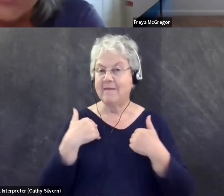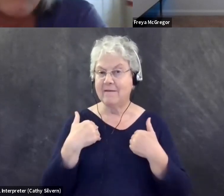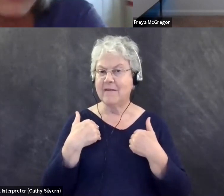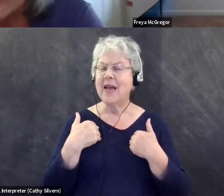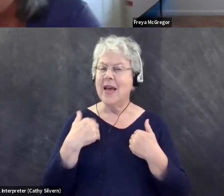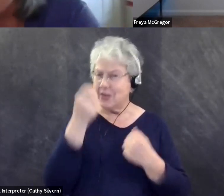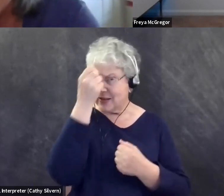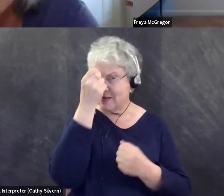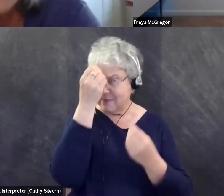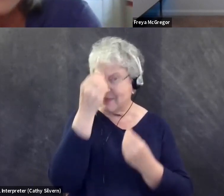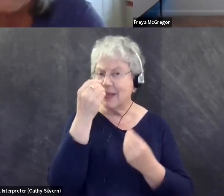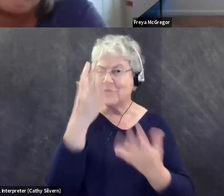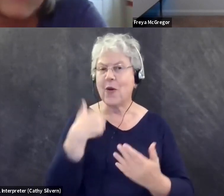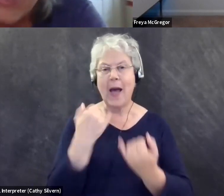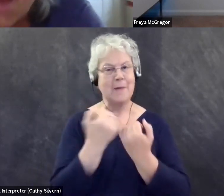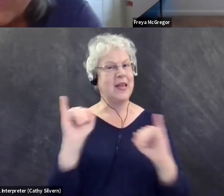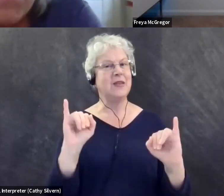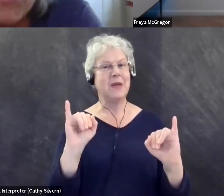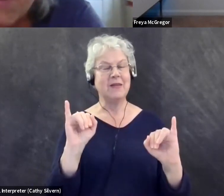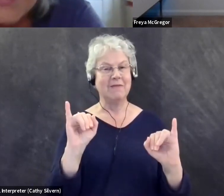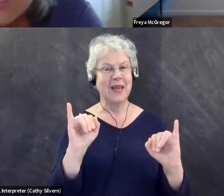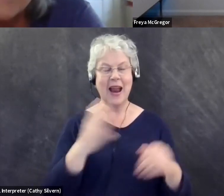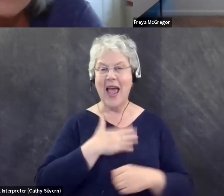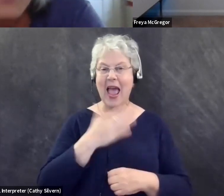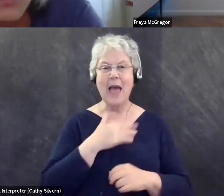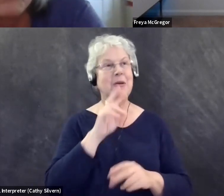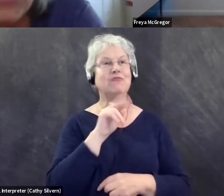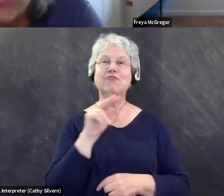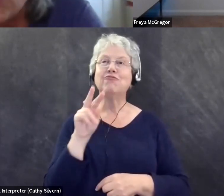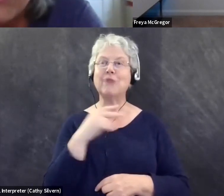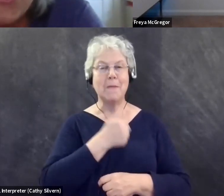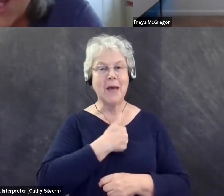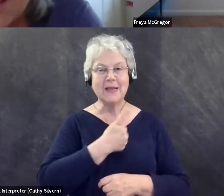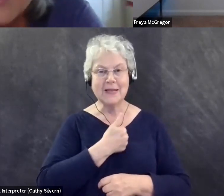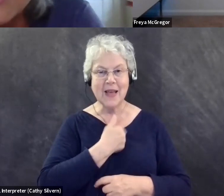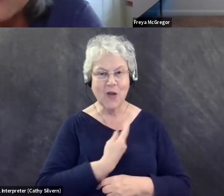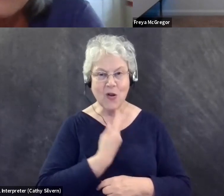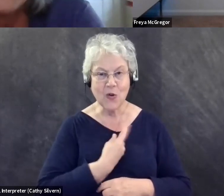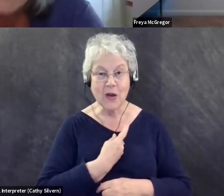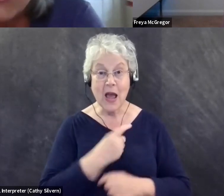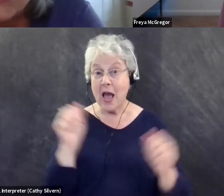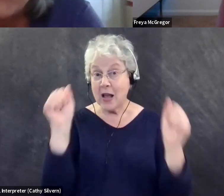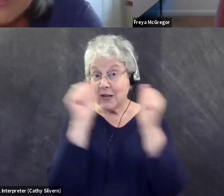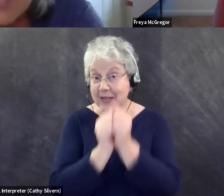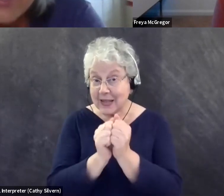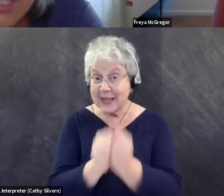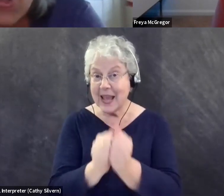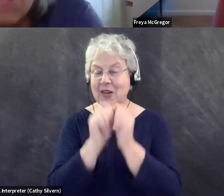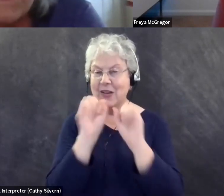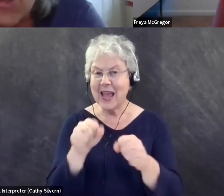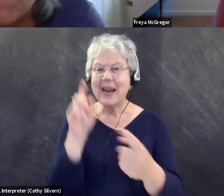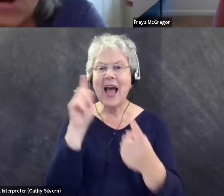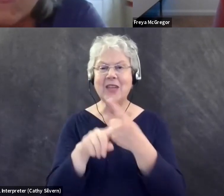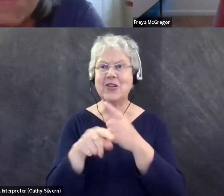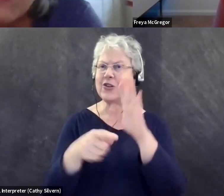want you to know that I'm very independent and I'm very happy to bird by myself. I will bird with you guys until you decide to